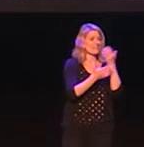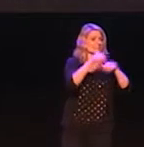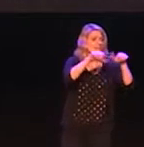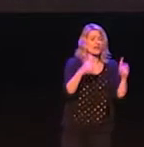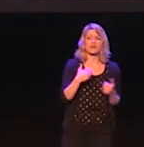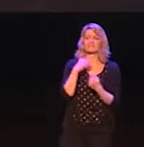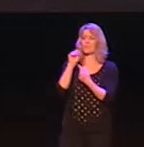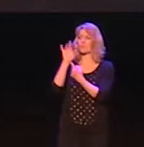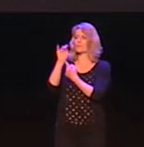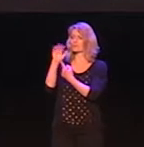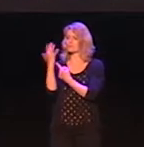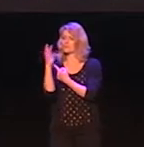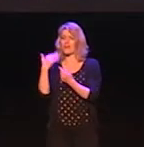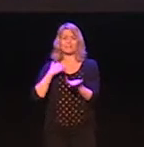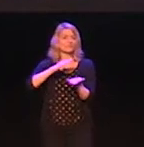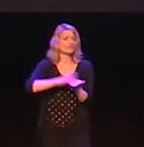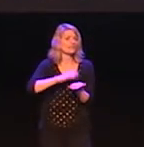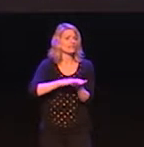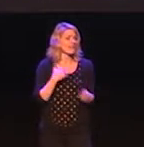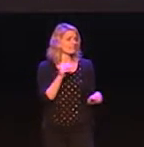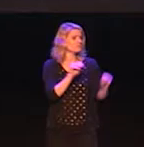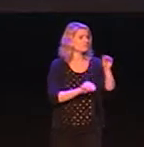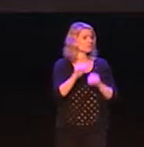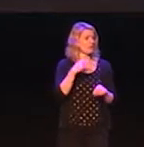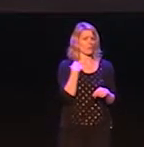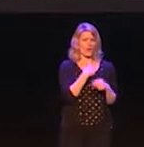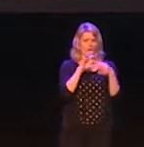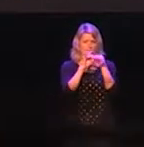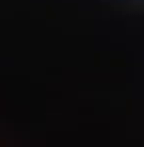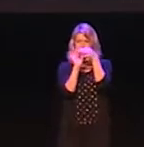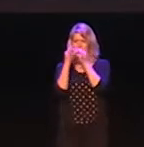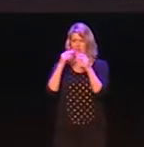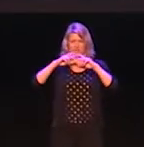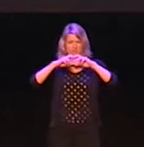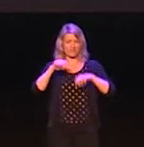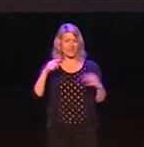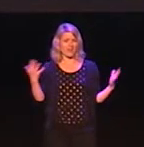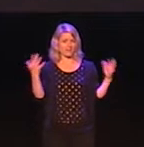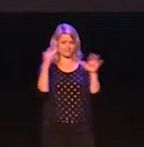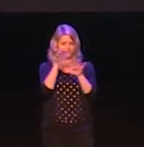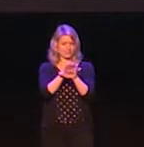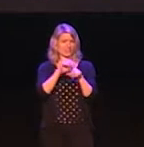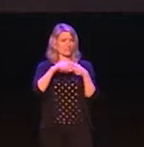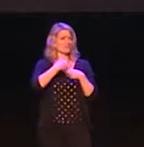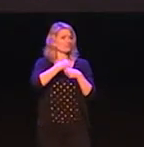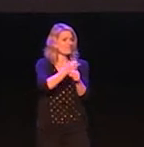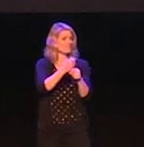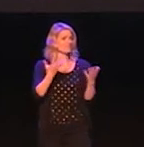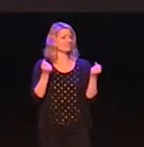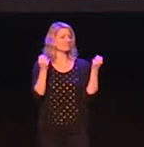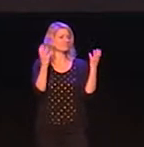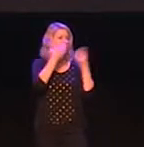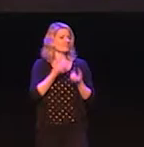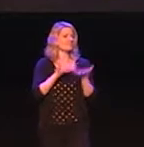it has complex layers of various features, like handshape, orientation, which can be combined in rhythmic ways to create patterns